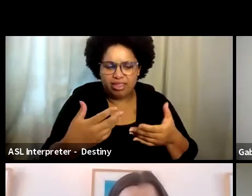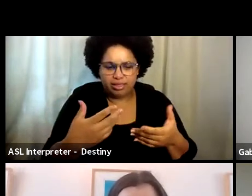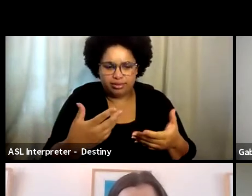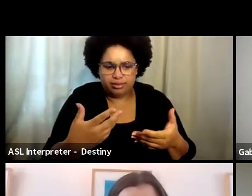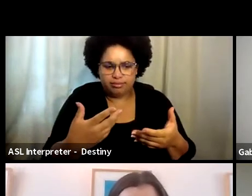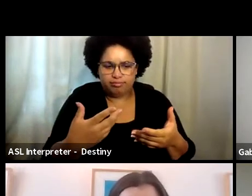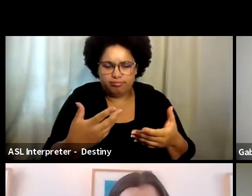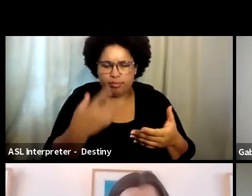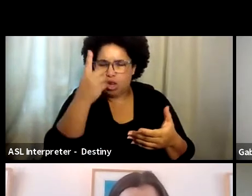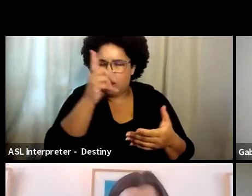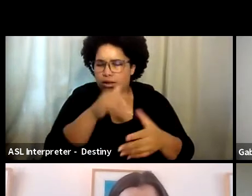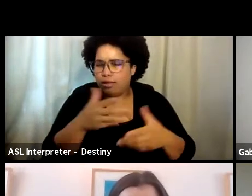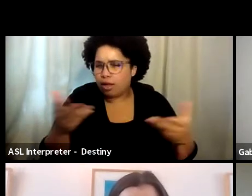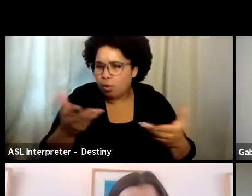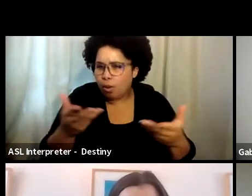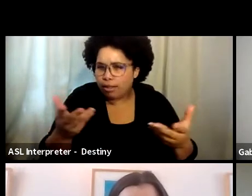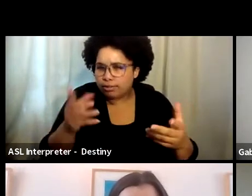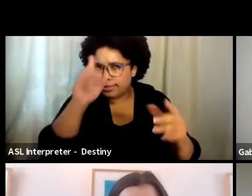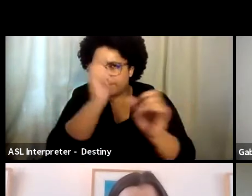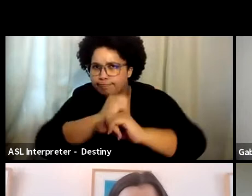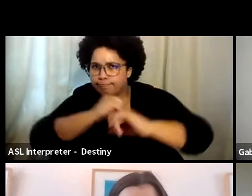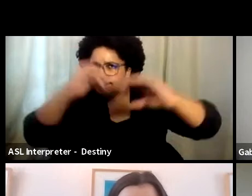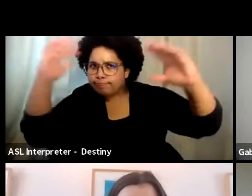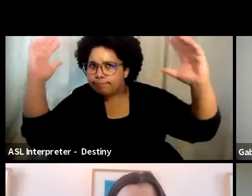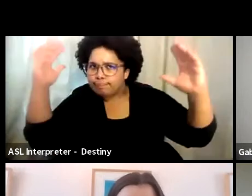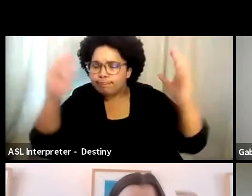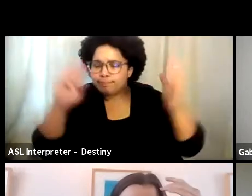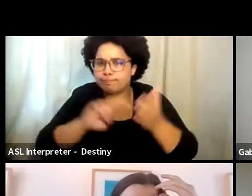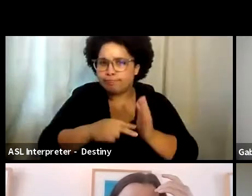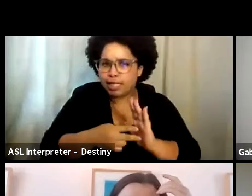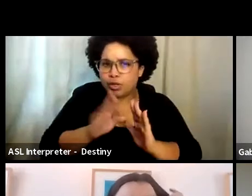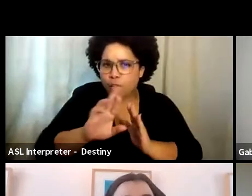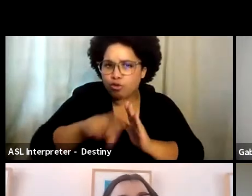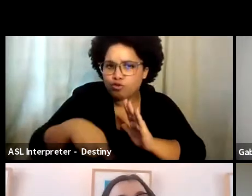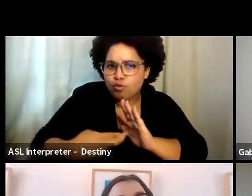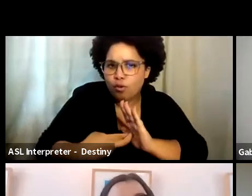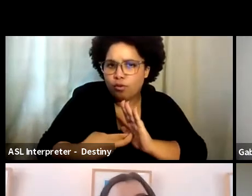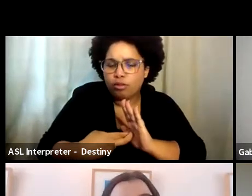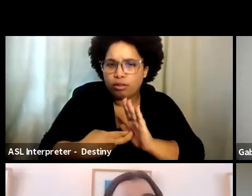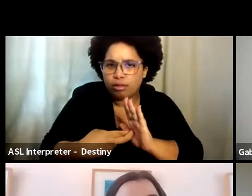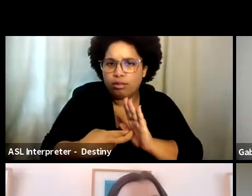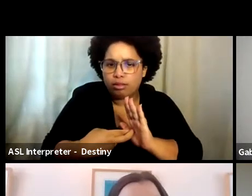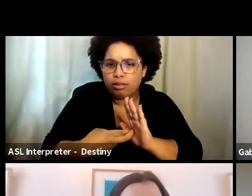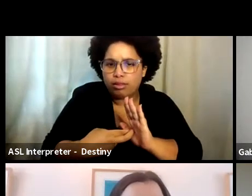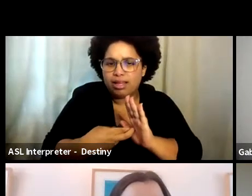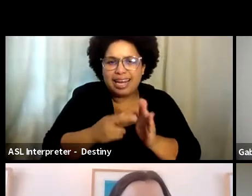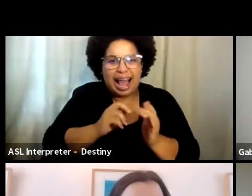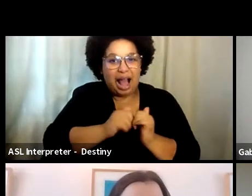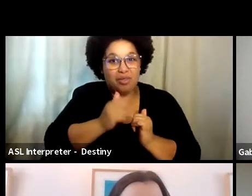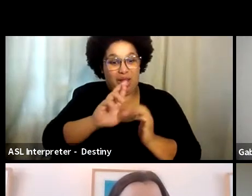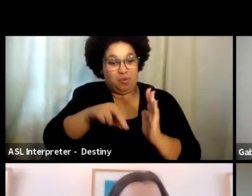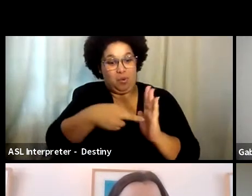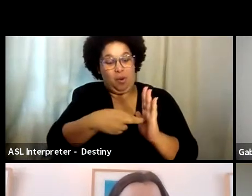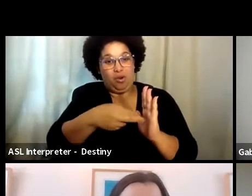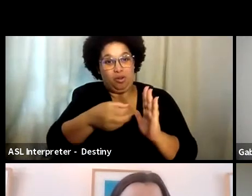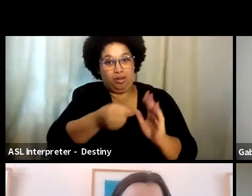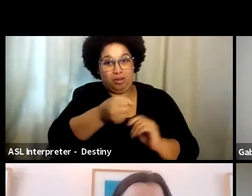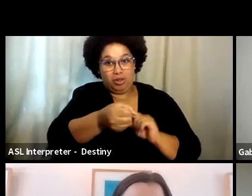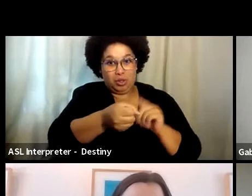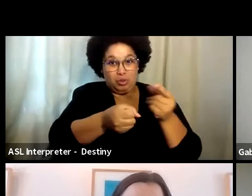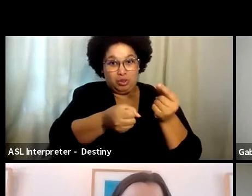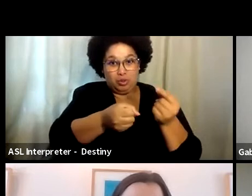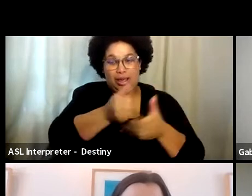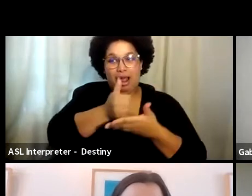and and the many different ways that your role can help the actor, but also